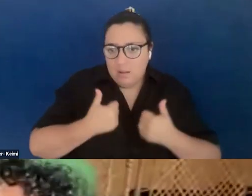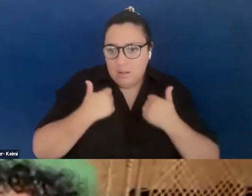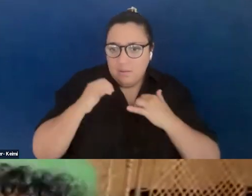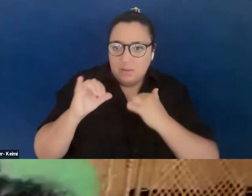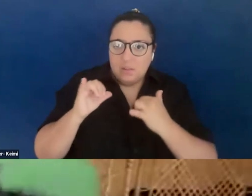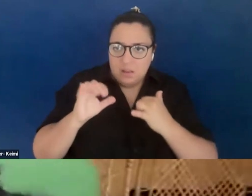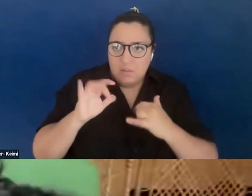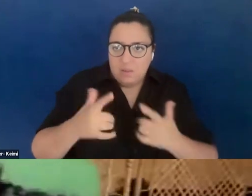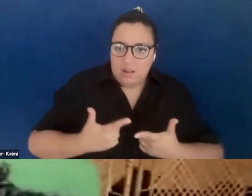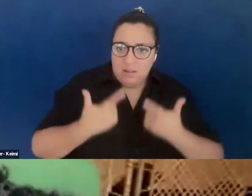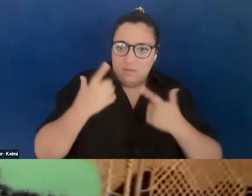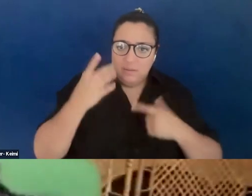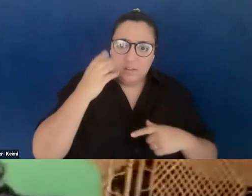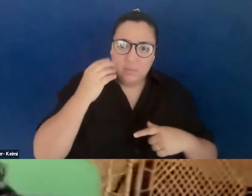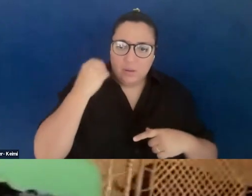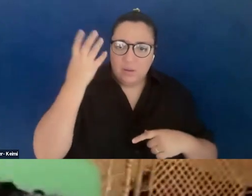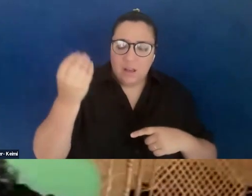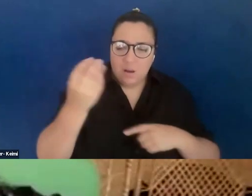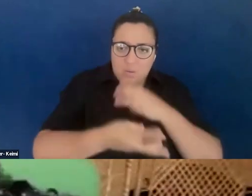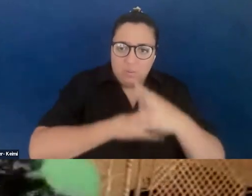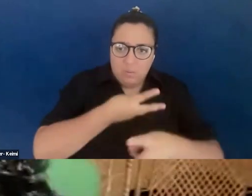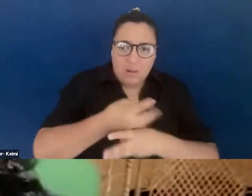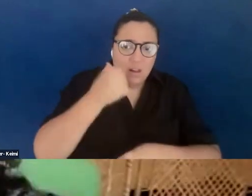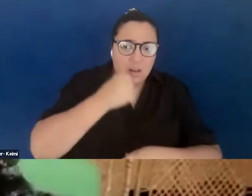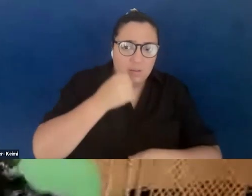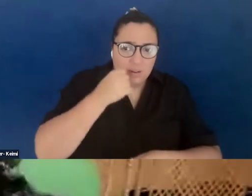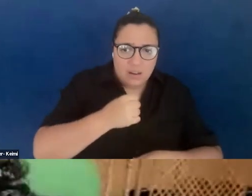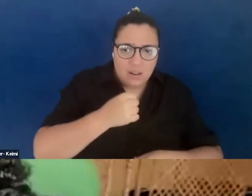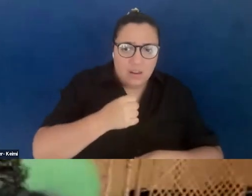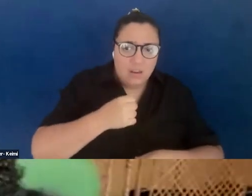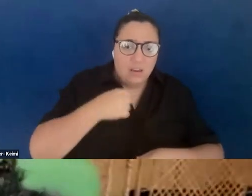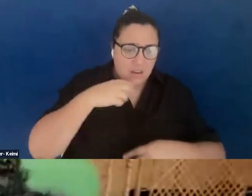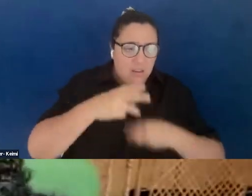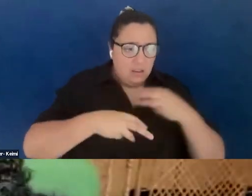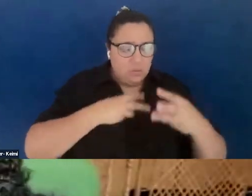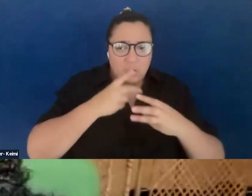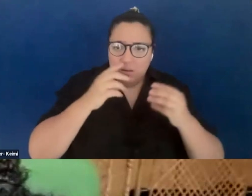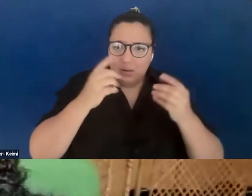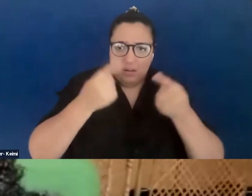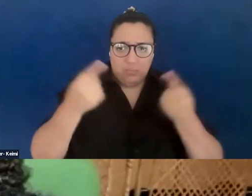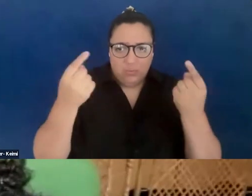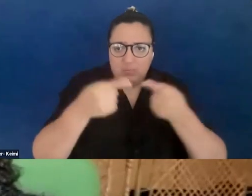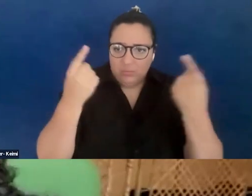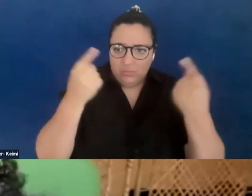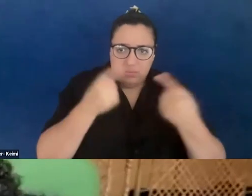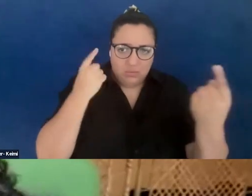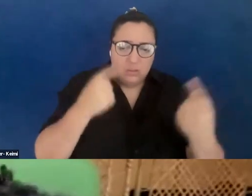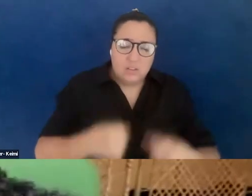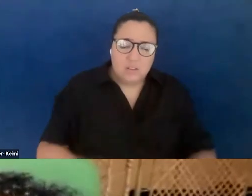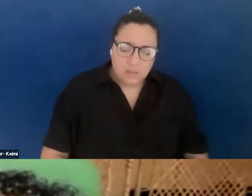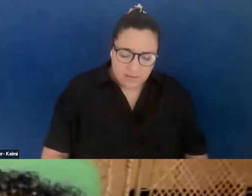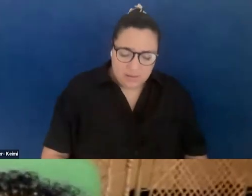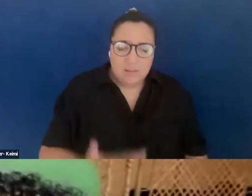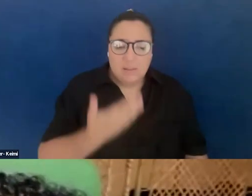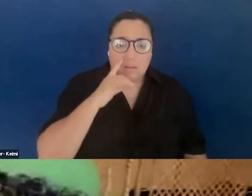of being out in the world every day in a place that is as torn as this, you know, so, um, so, yes, so thank you for